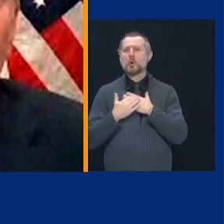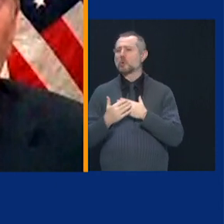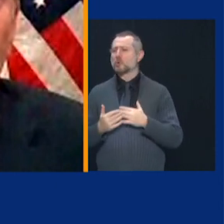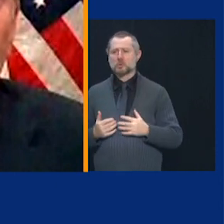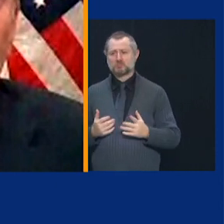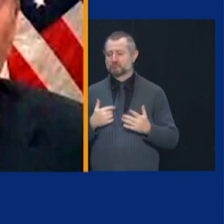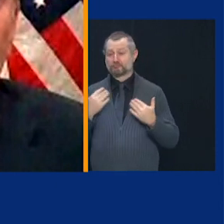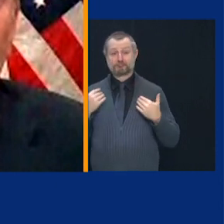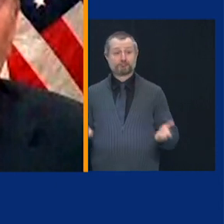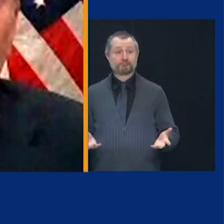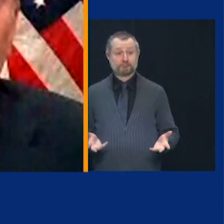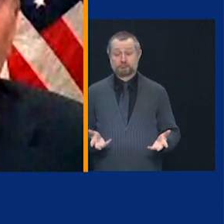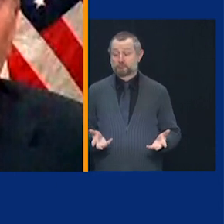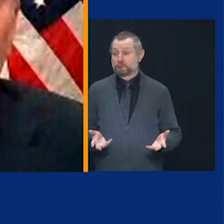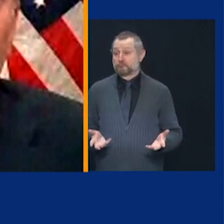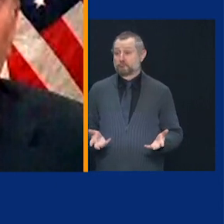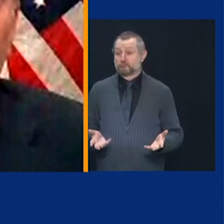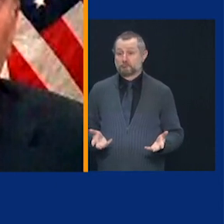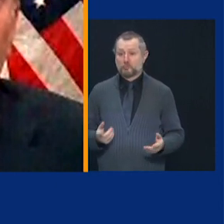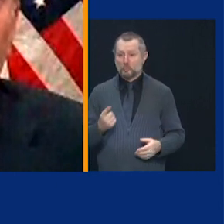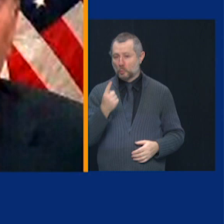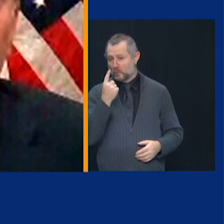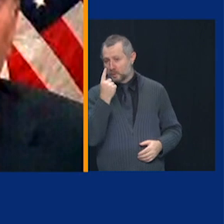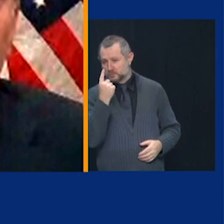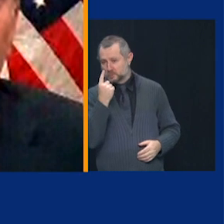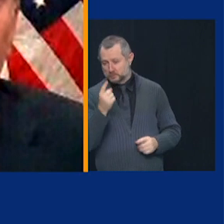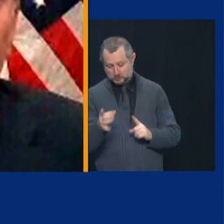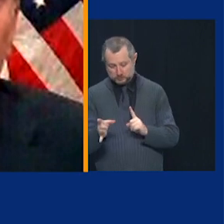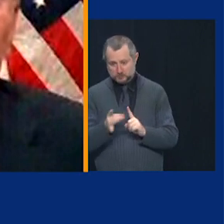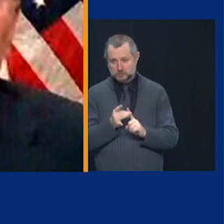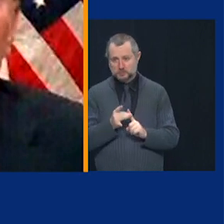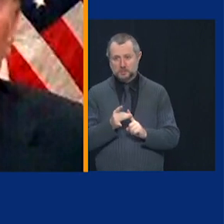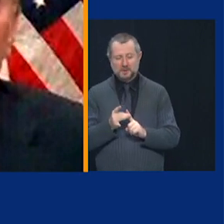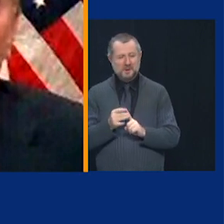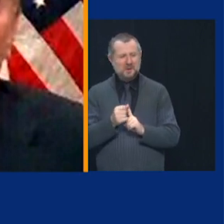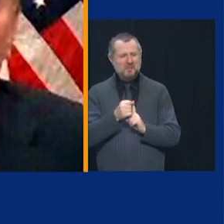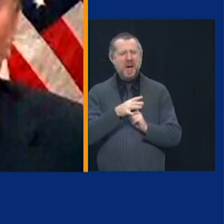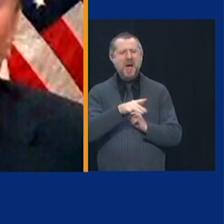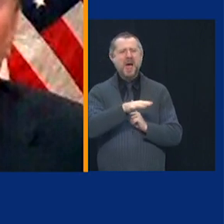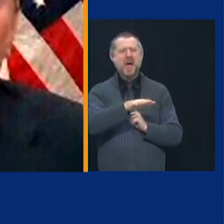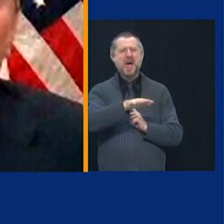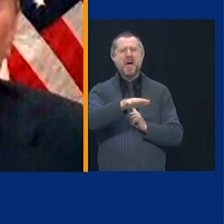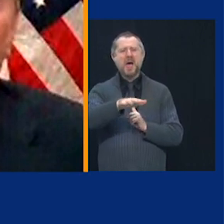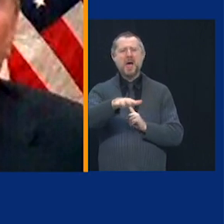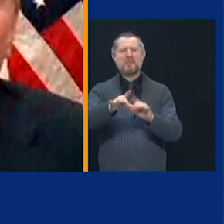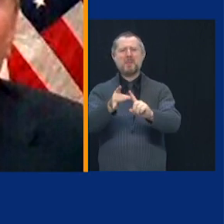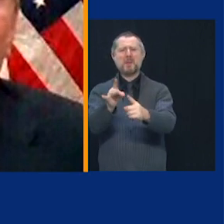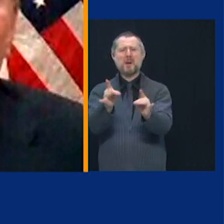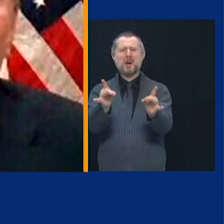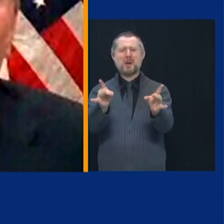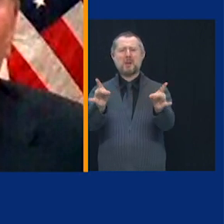from one case to literally thousands of cases in a matter of weeks.